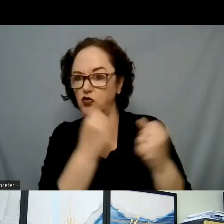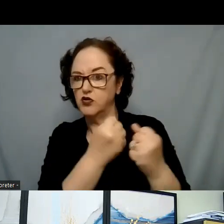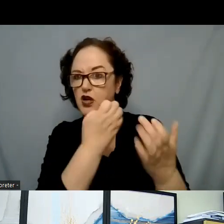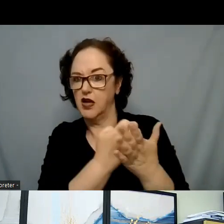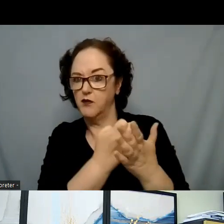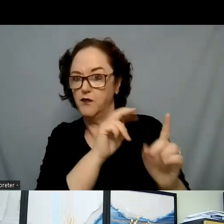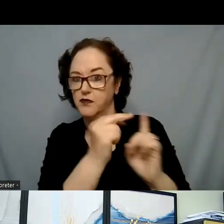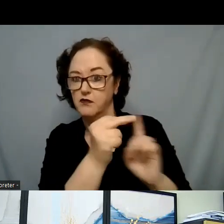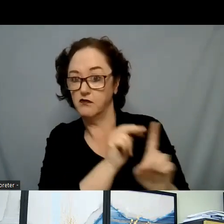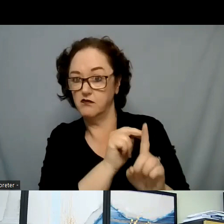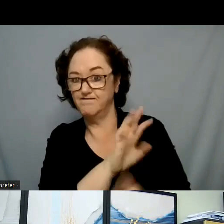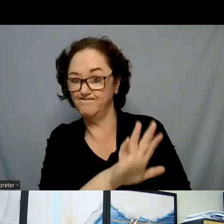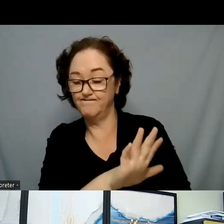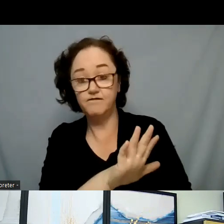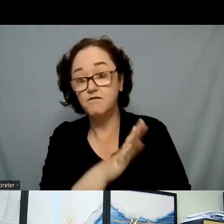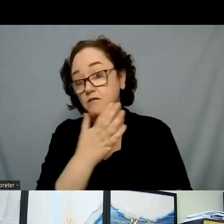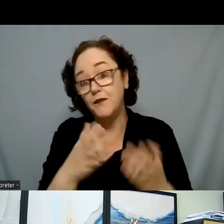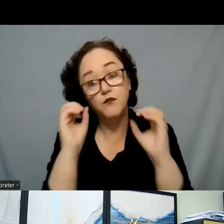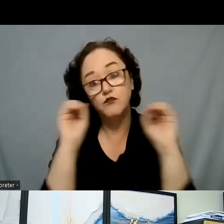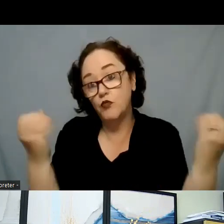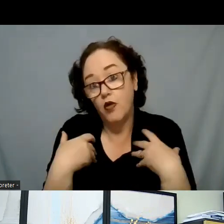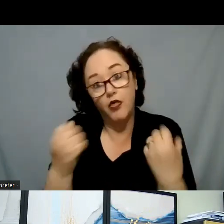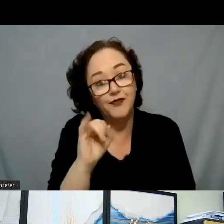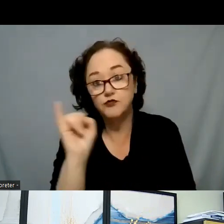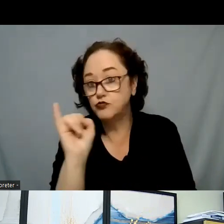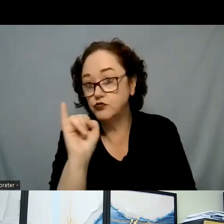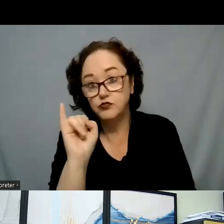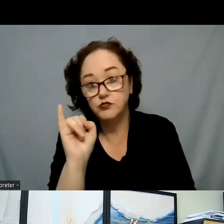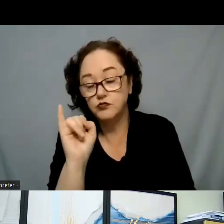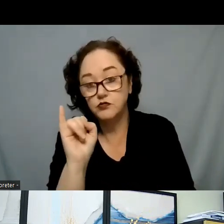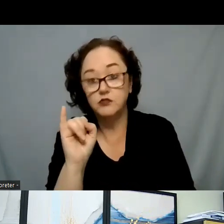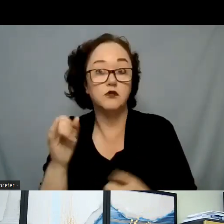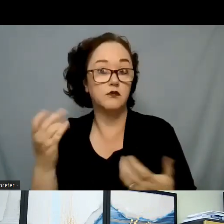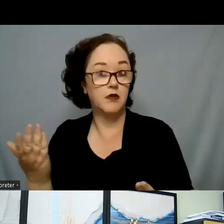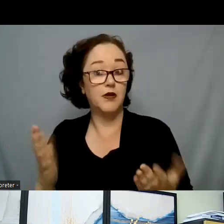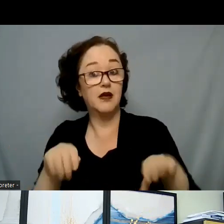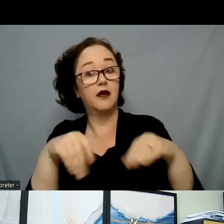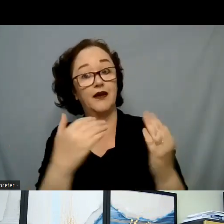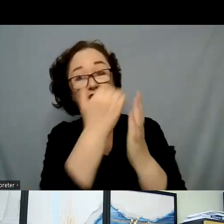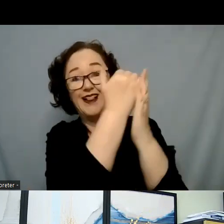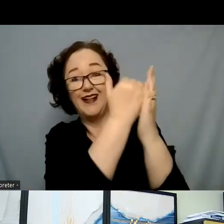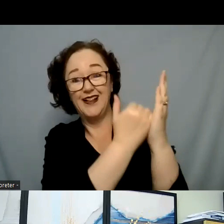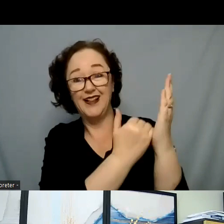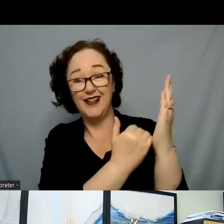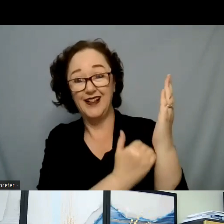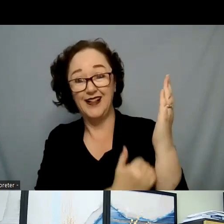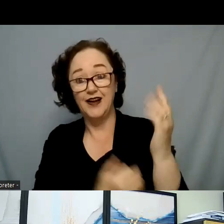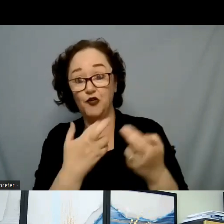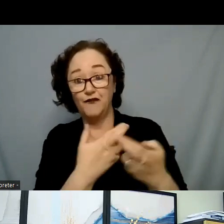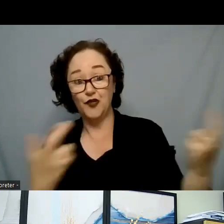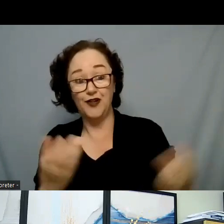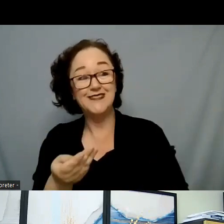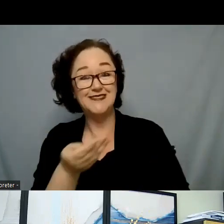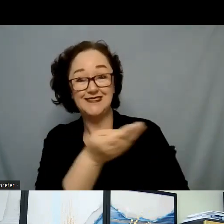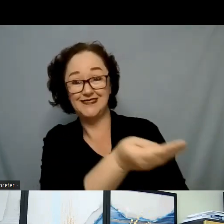health insurance. So, if we are providing a list of referrals, we want to make sure that we don't provide